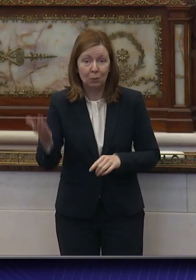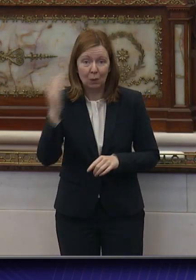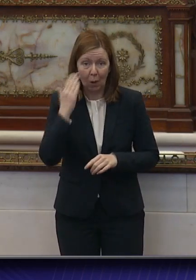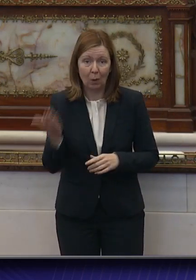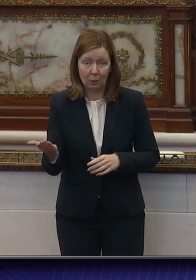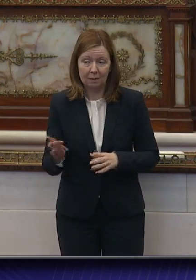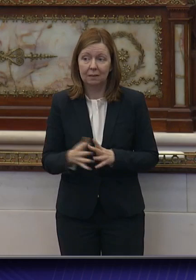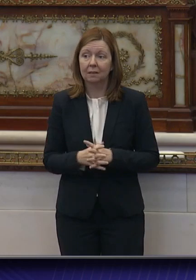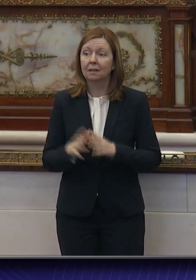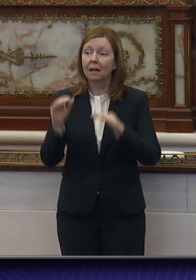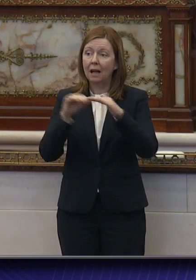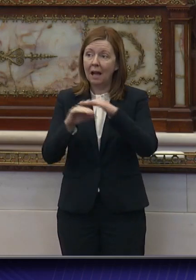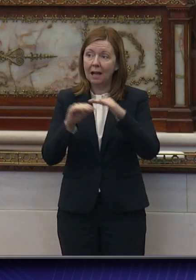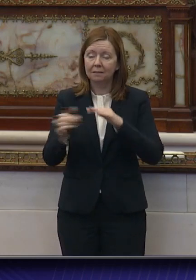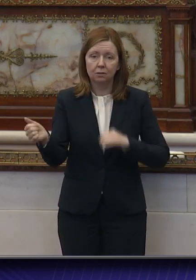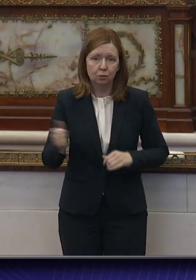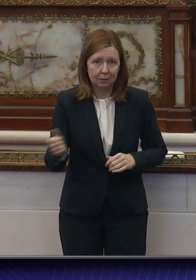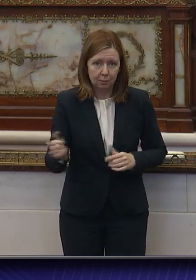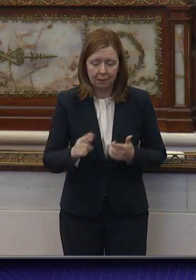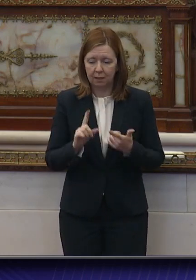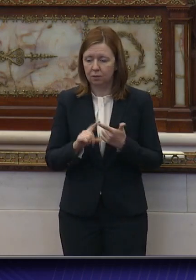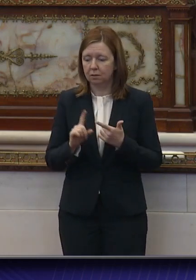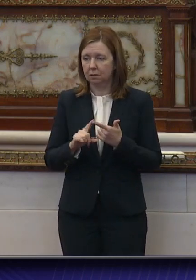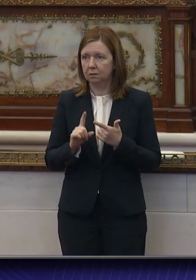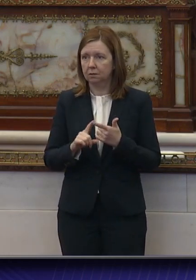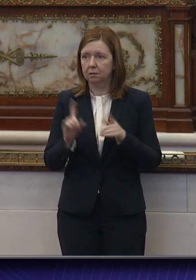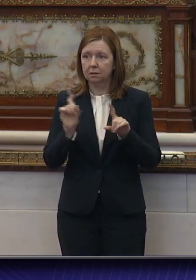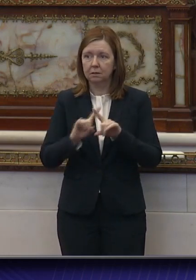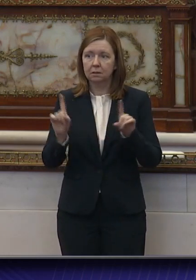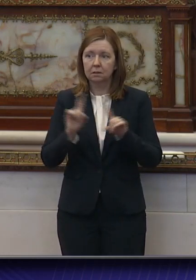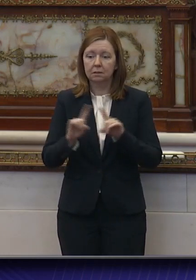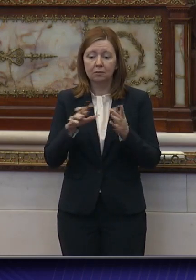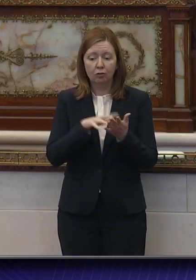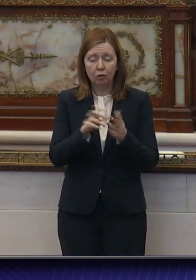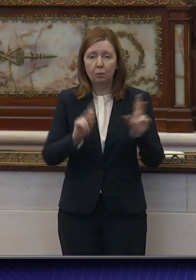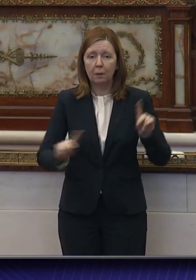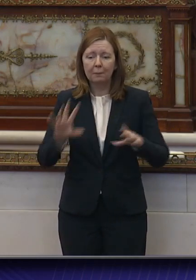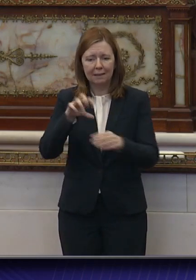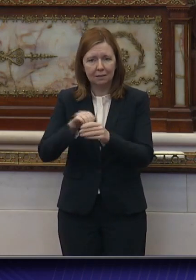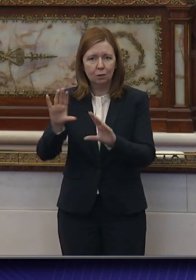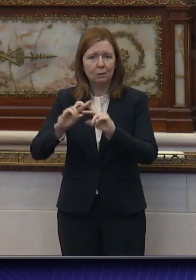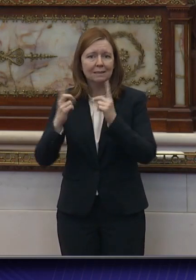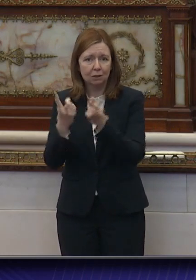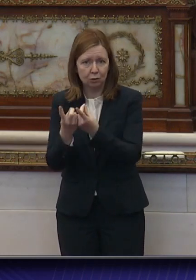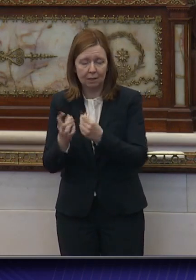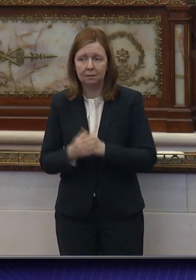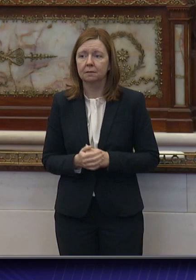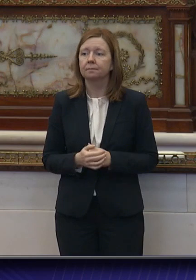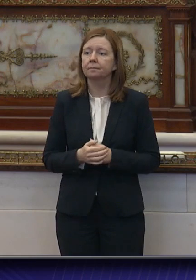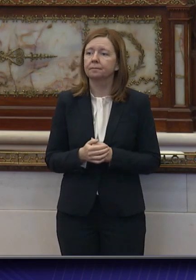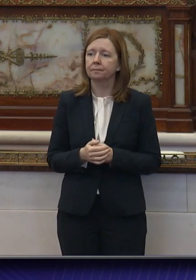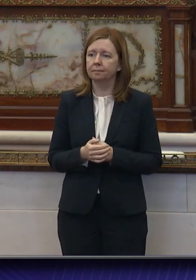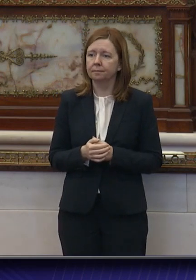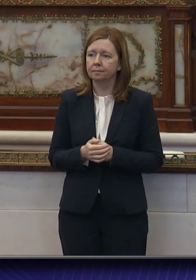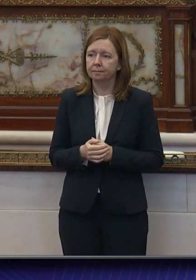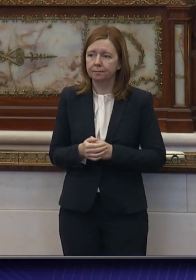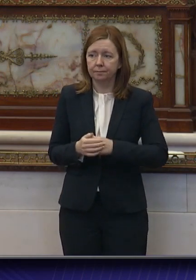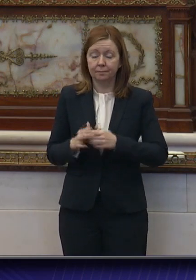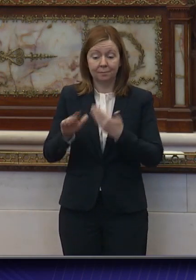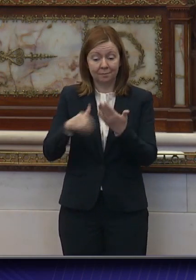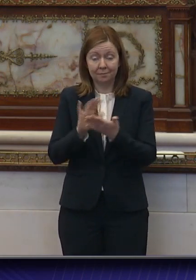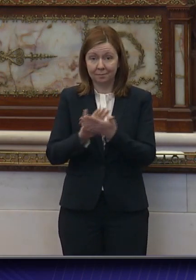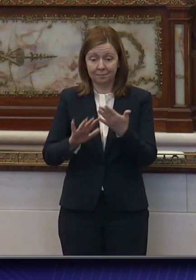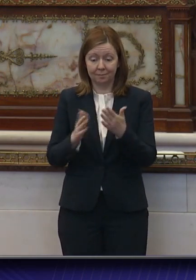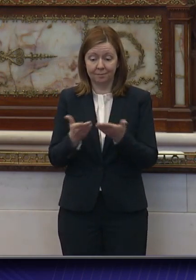Access to transportation. Different vulnerable populations that are being impacted. And all of those things